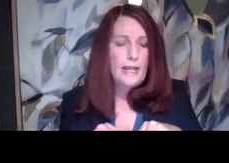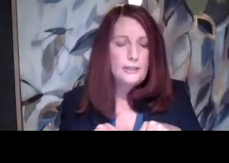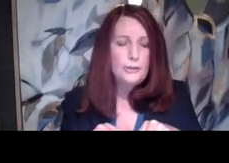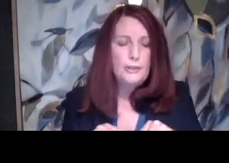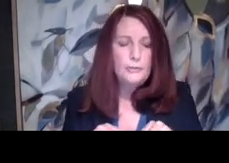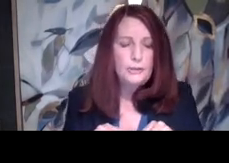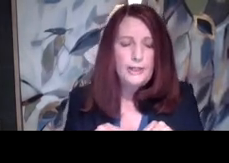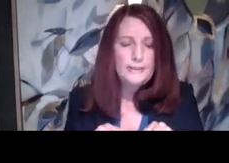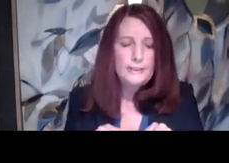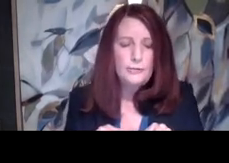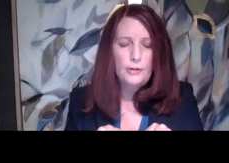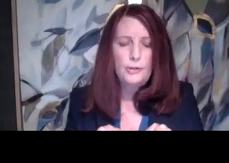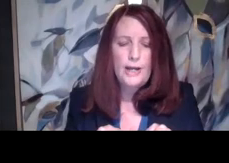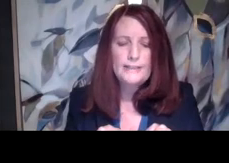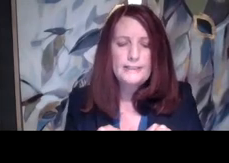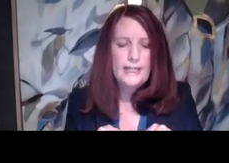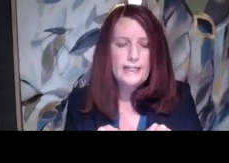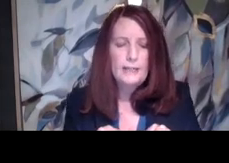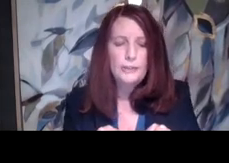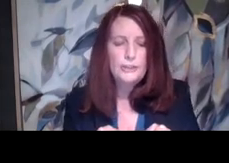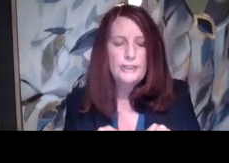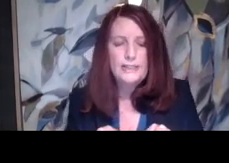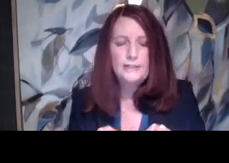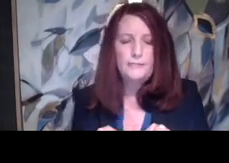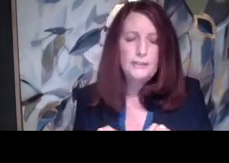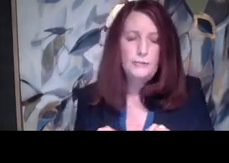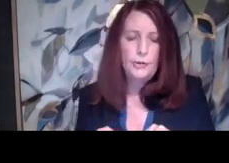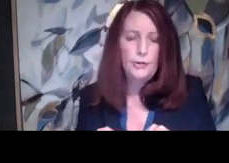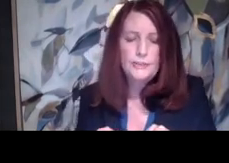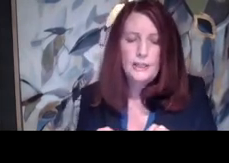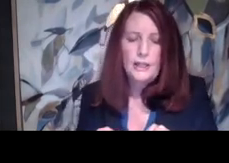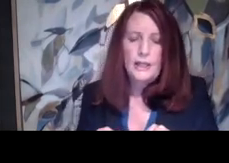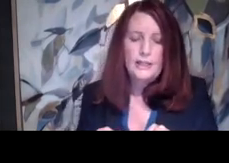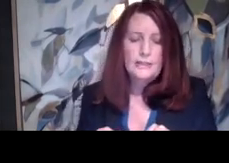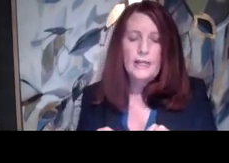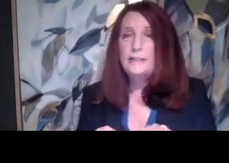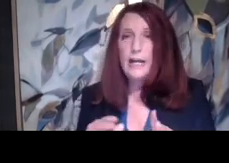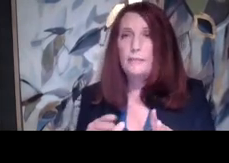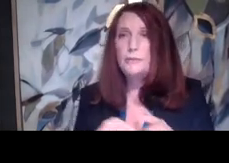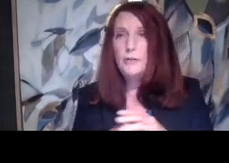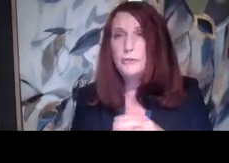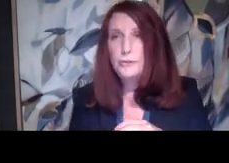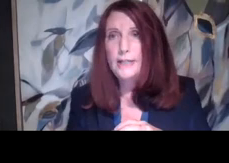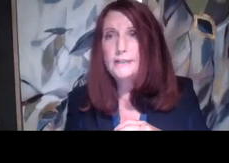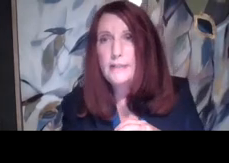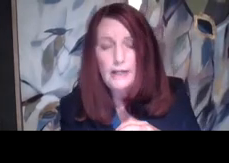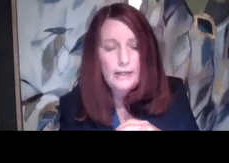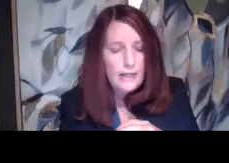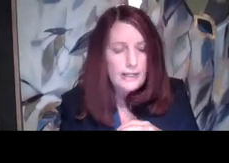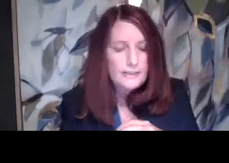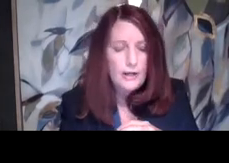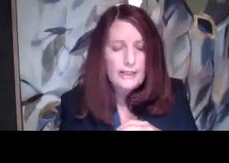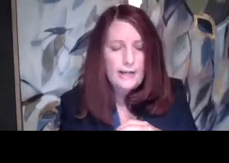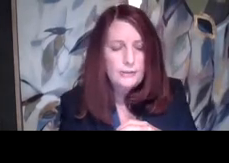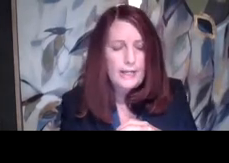uh, a student with Tourette's syndrome who has a tick in which he says offensive words is at times under stress, uh,